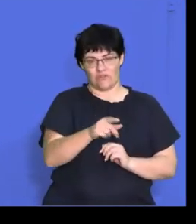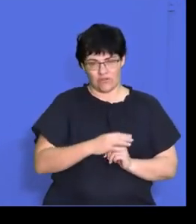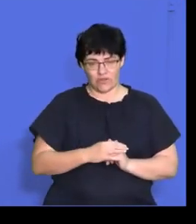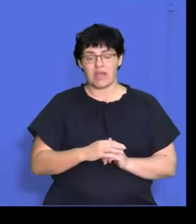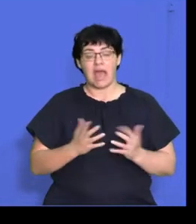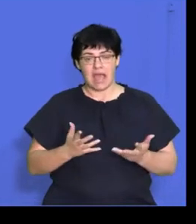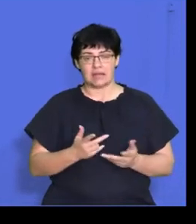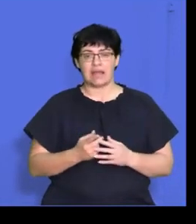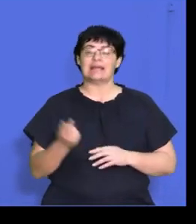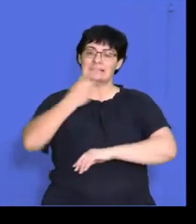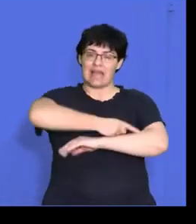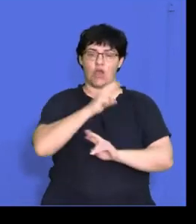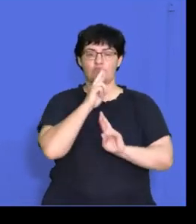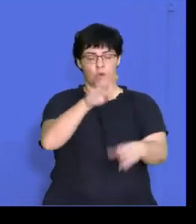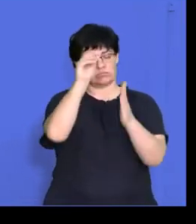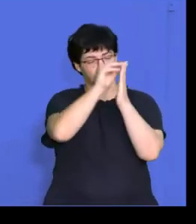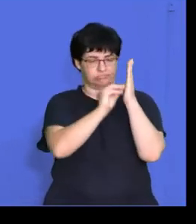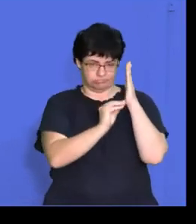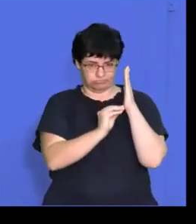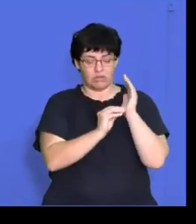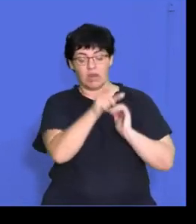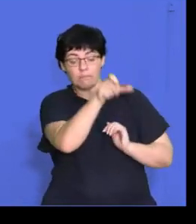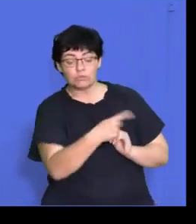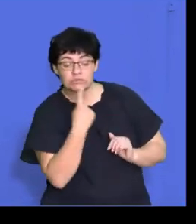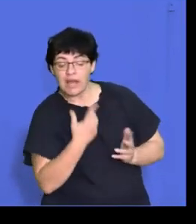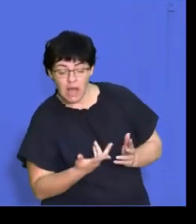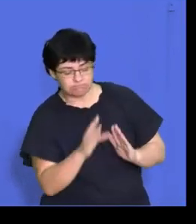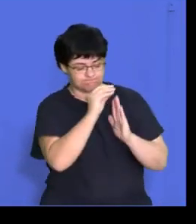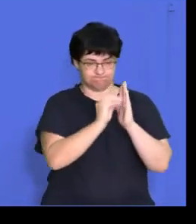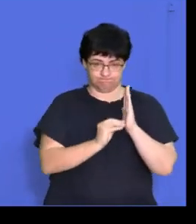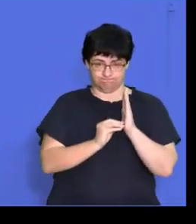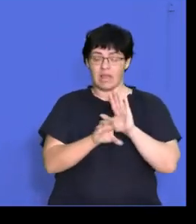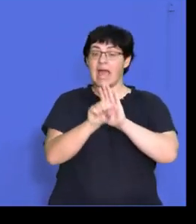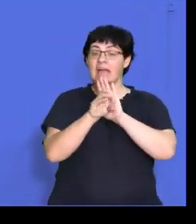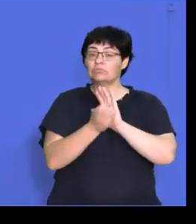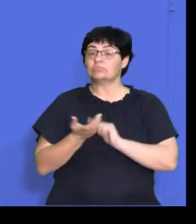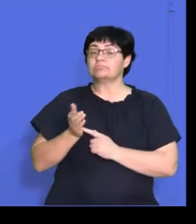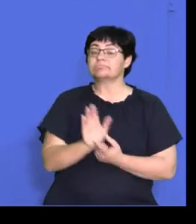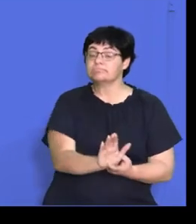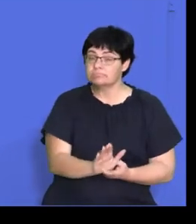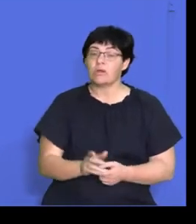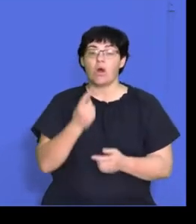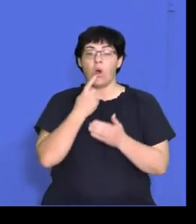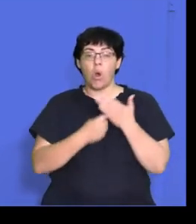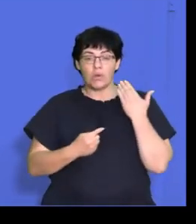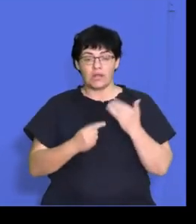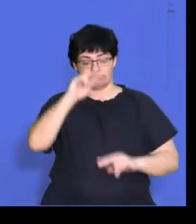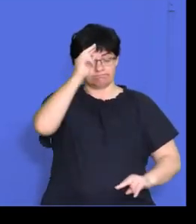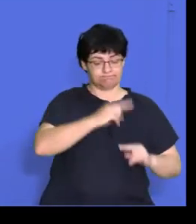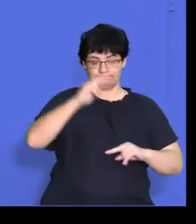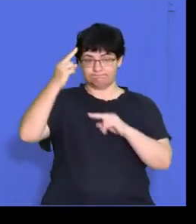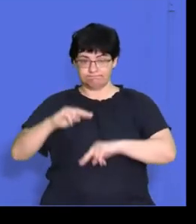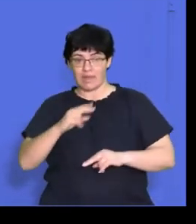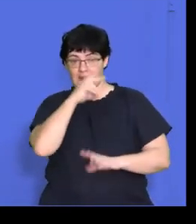compiling daily reports on the progress of the patients. The advertisement indicates that only shortlisted